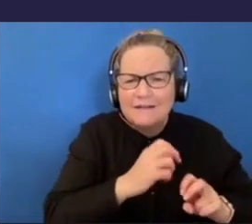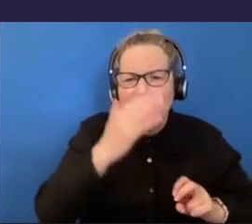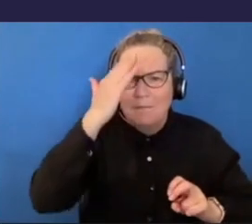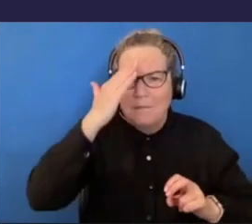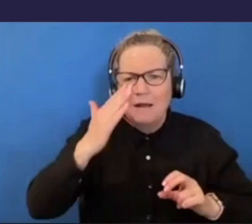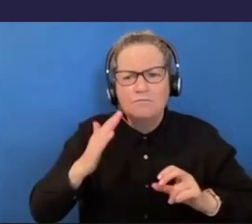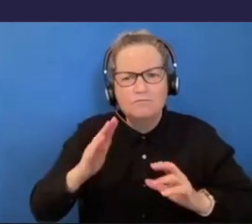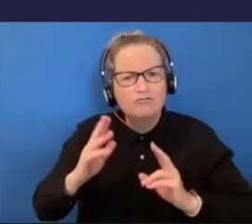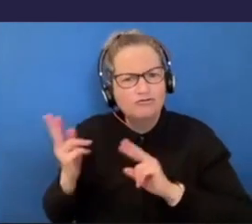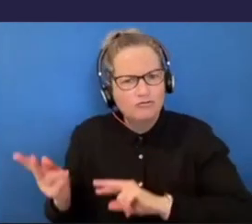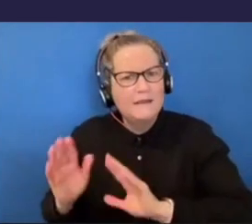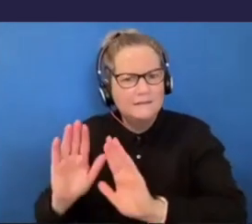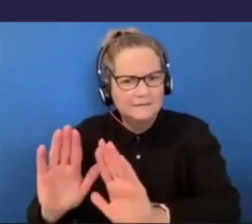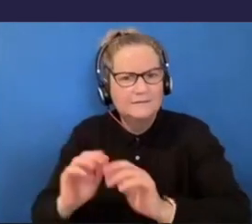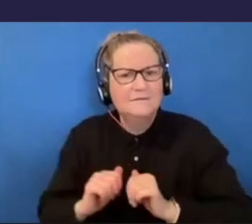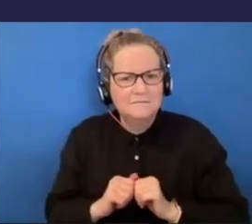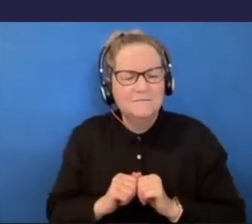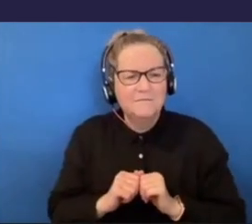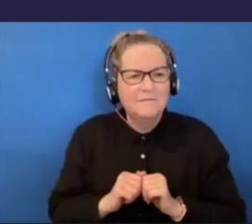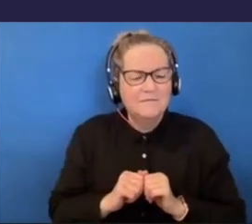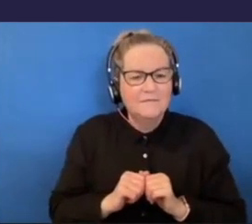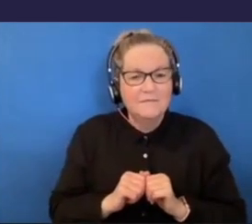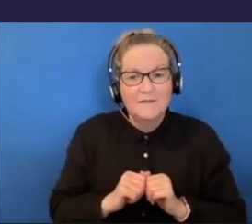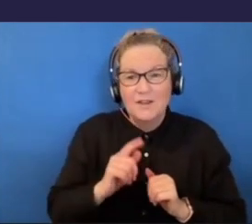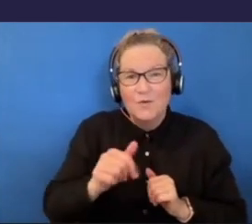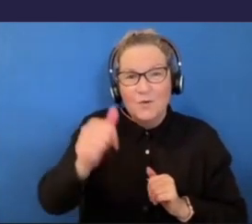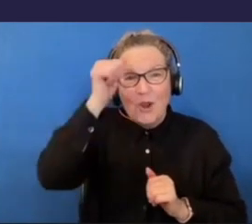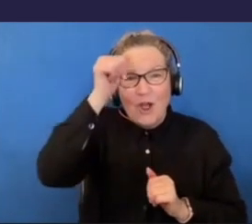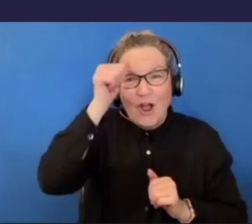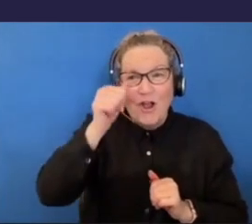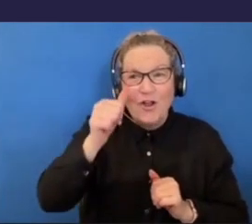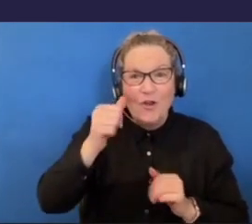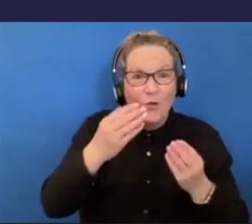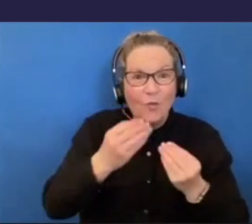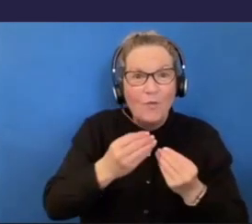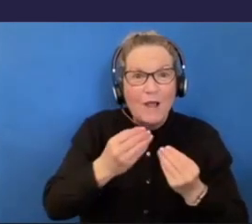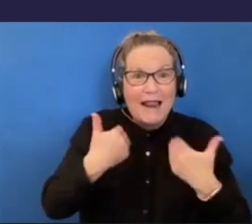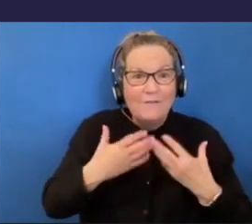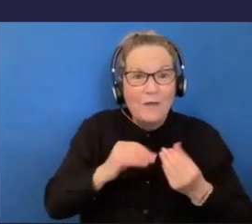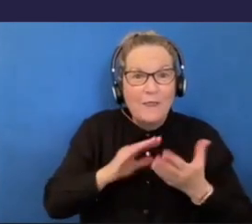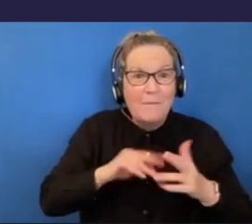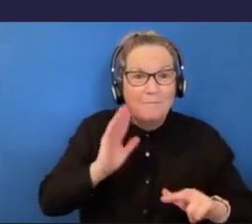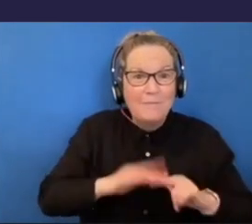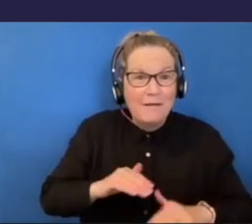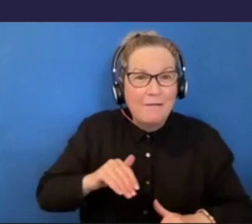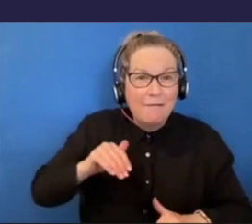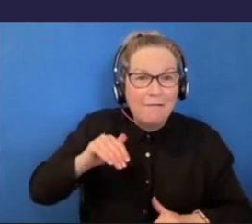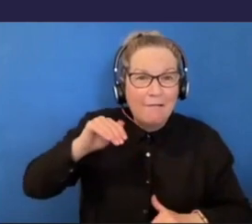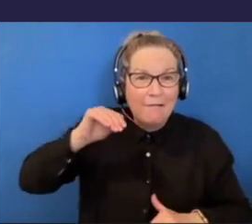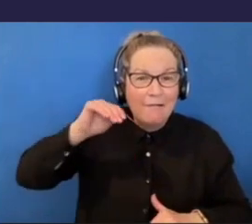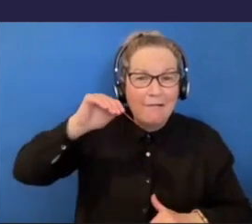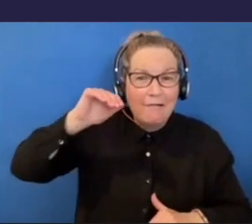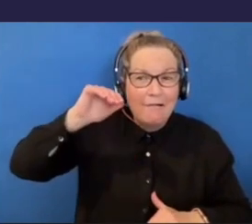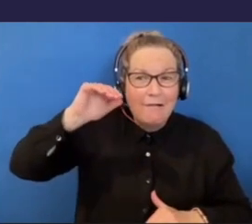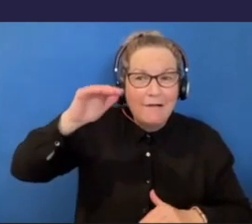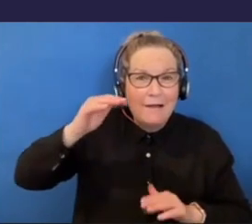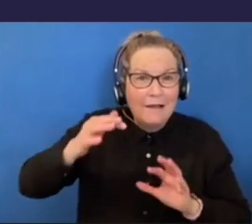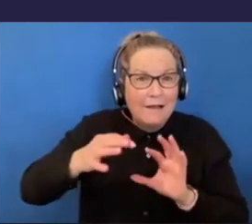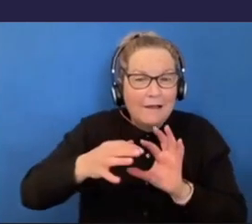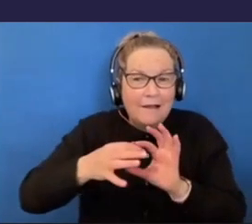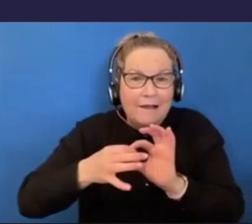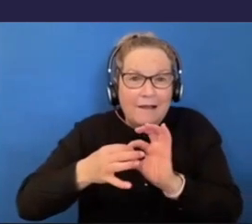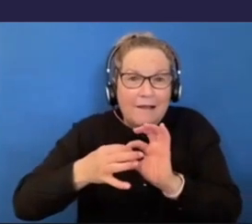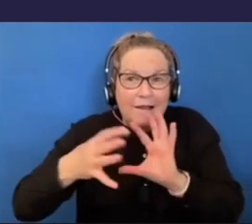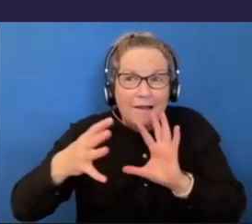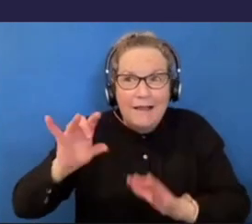like anyone, when you're breaking the tires with your parents, um, there's a, there could be a little bit of fear there and